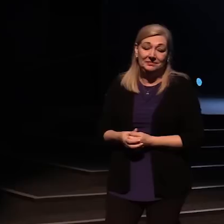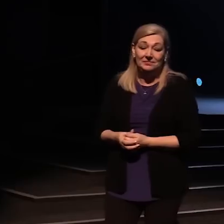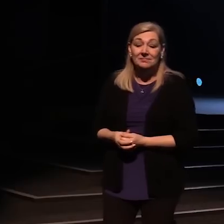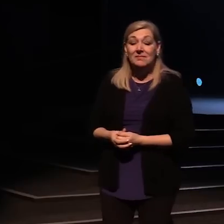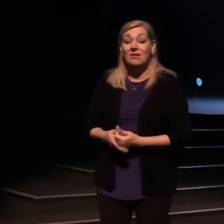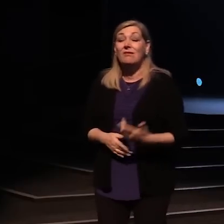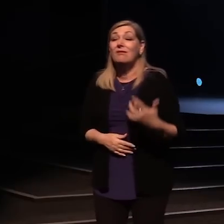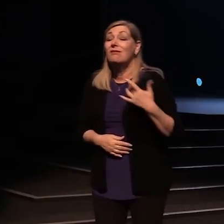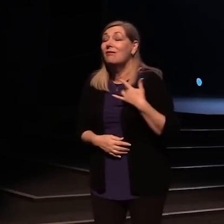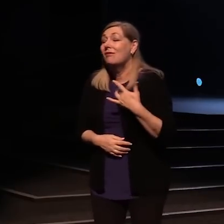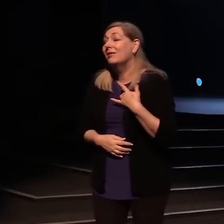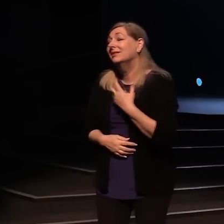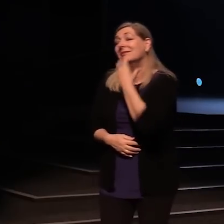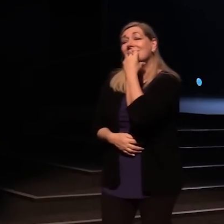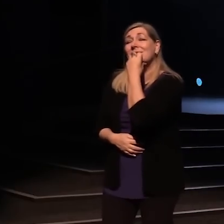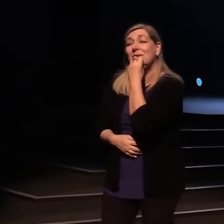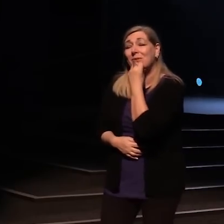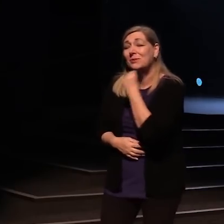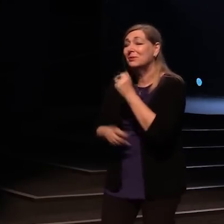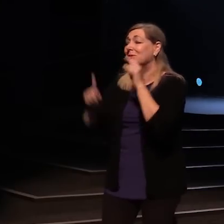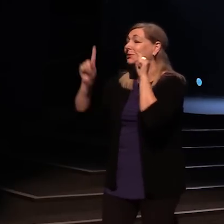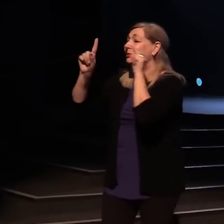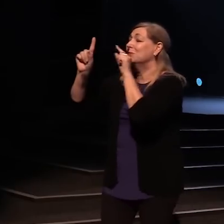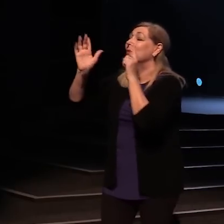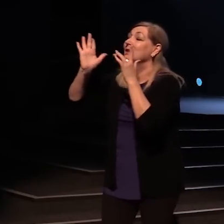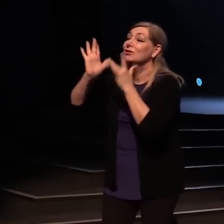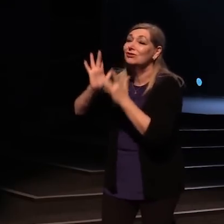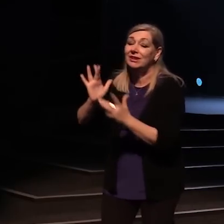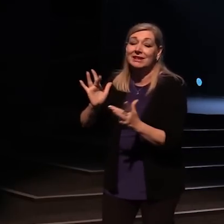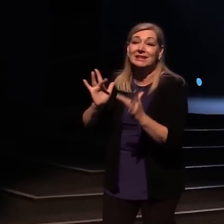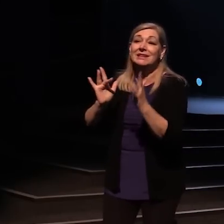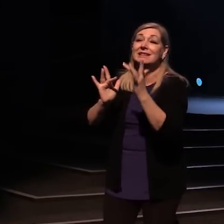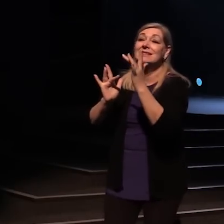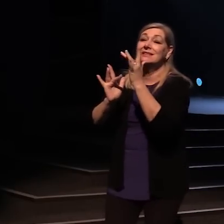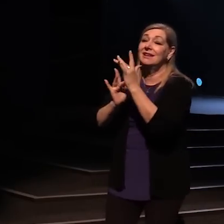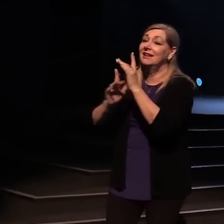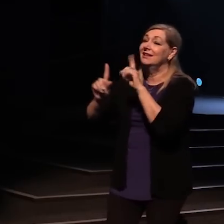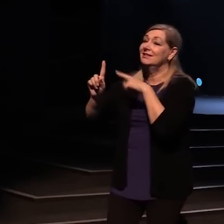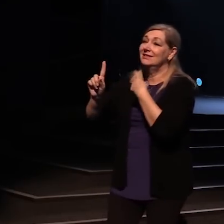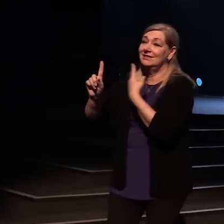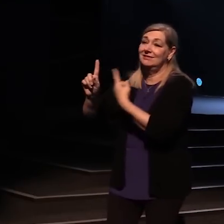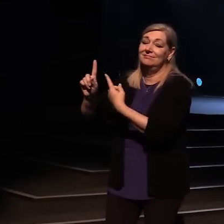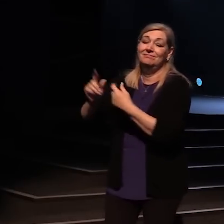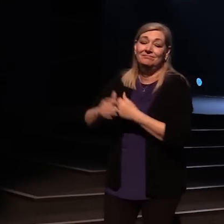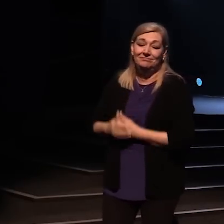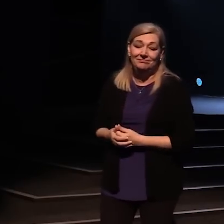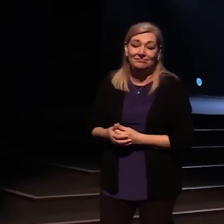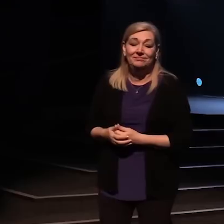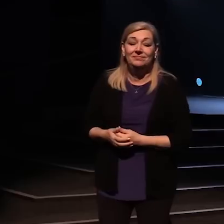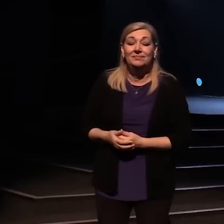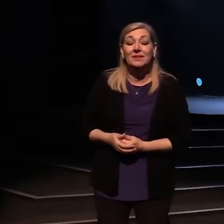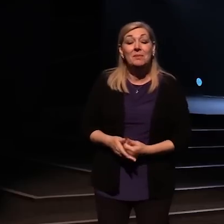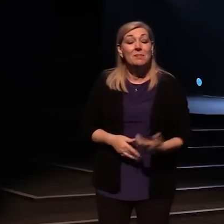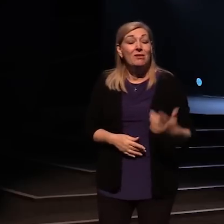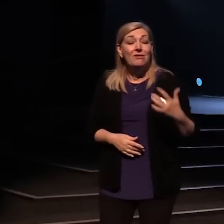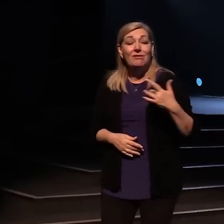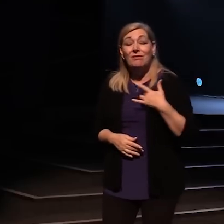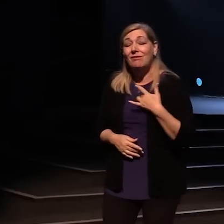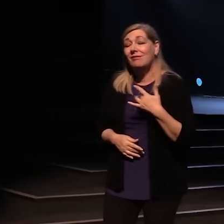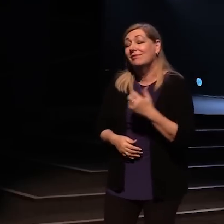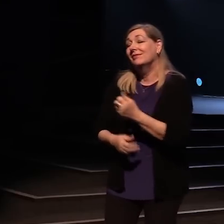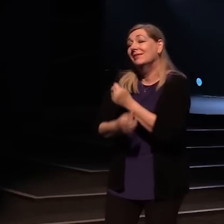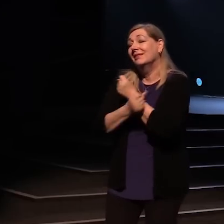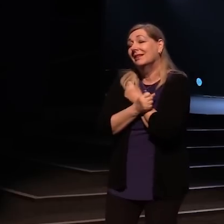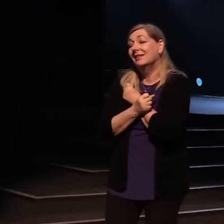And my heart adores You, Jesus. My